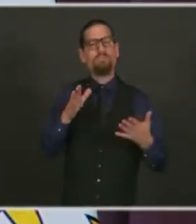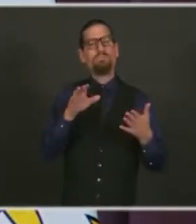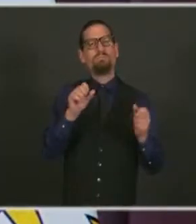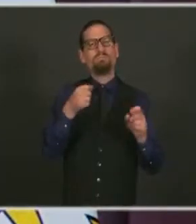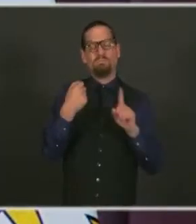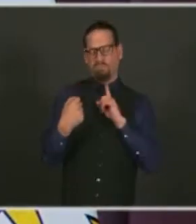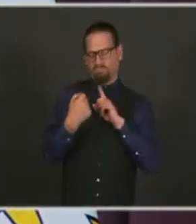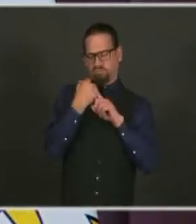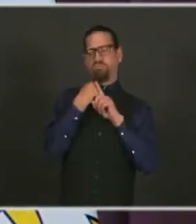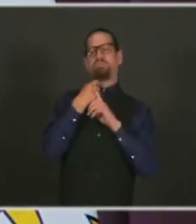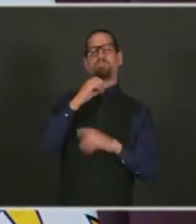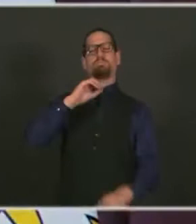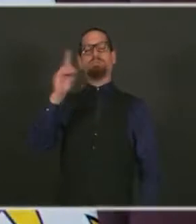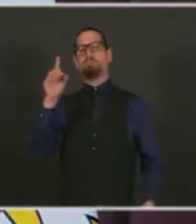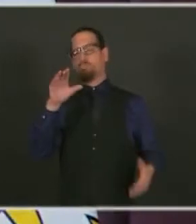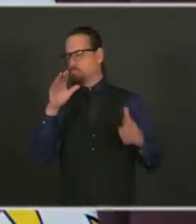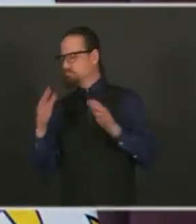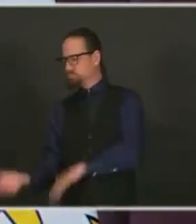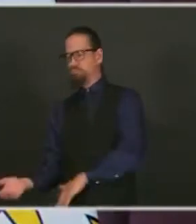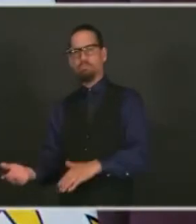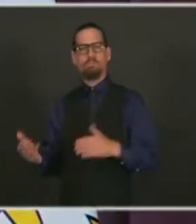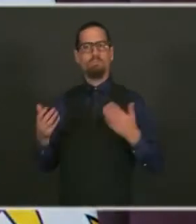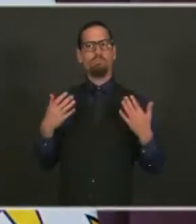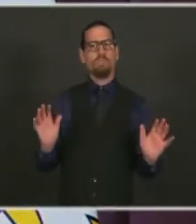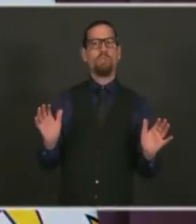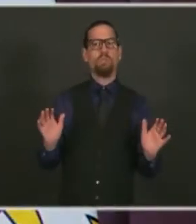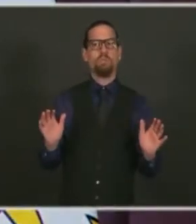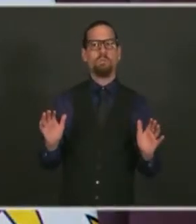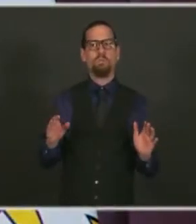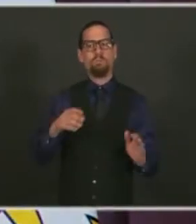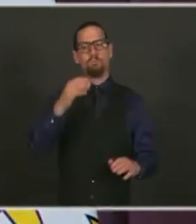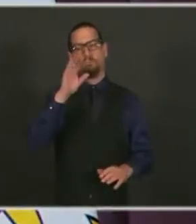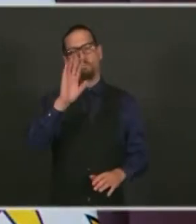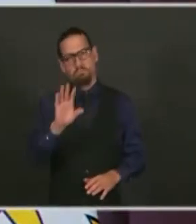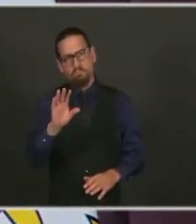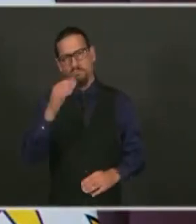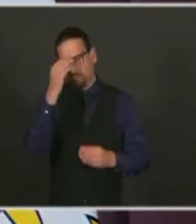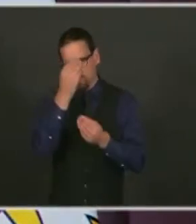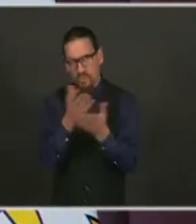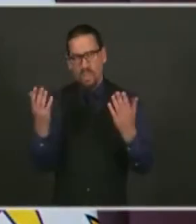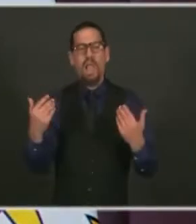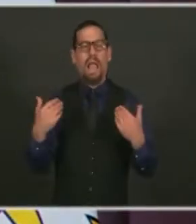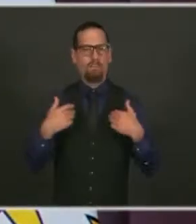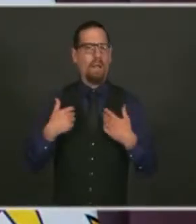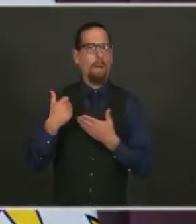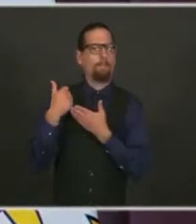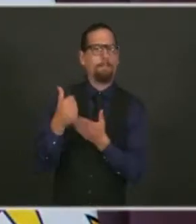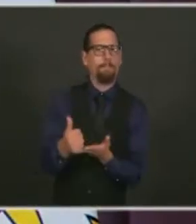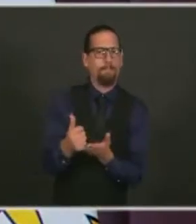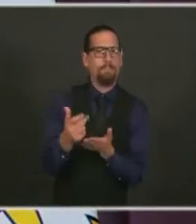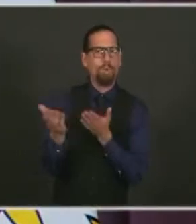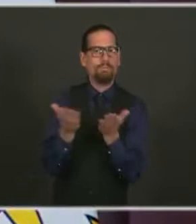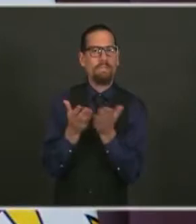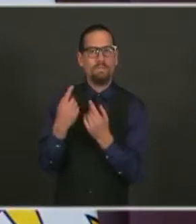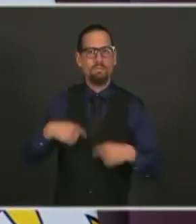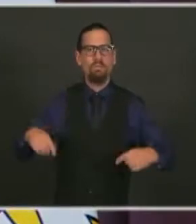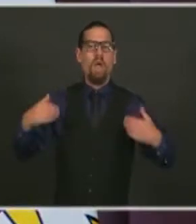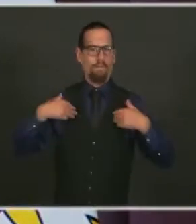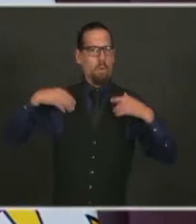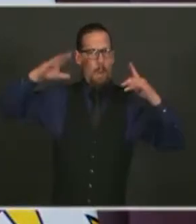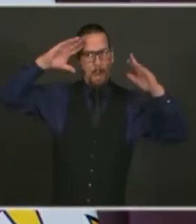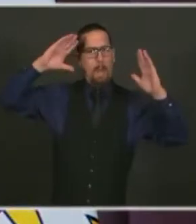everyone to know that there is help and there is hope for everyone who is living with a disease of substance use disorder.